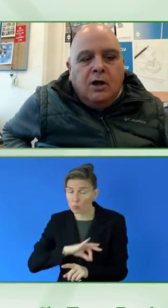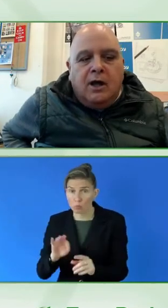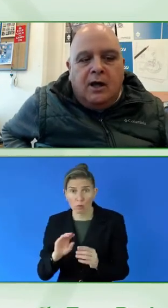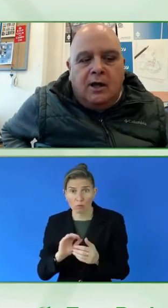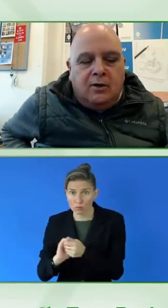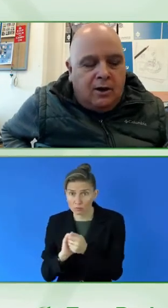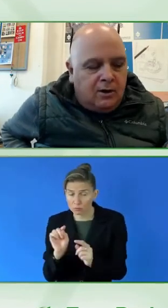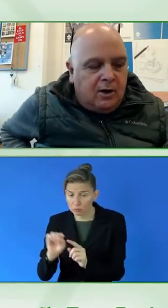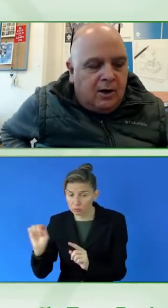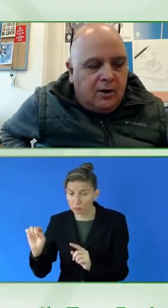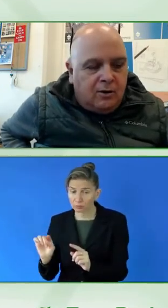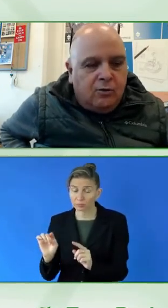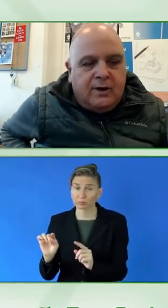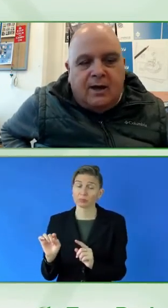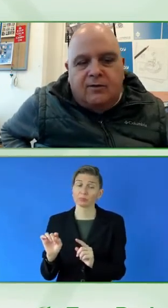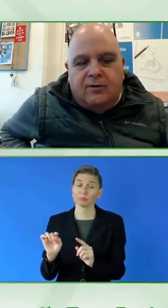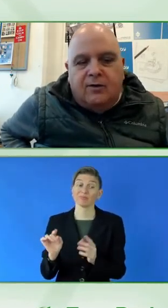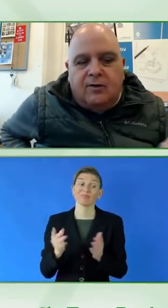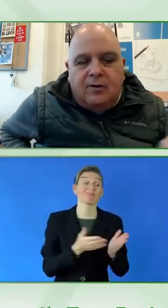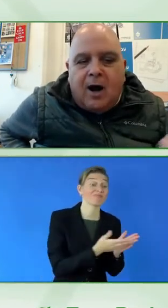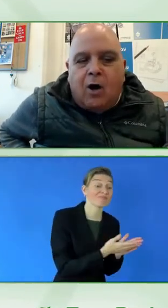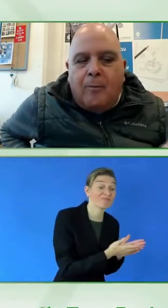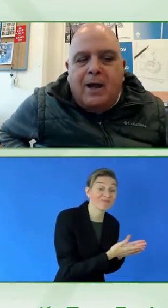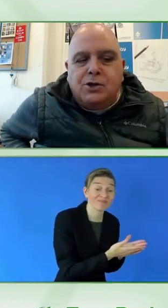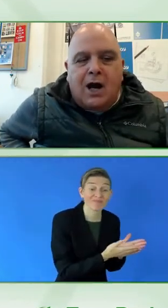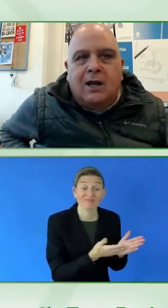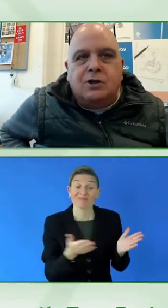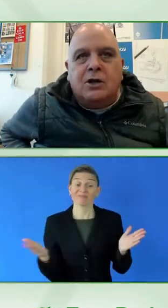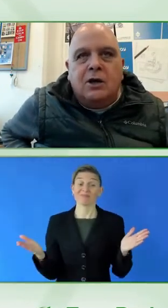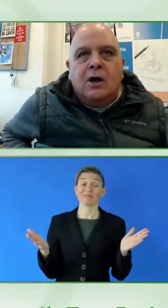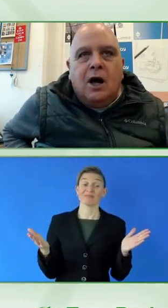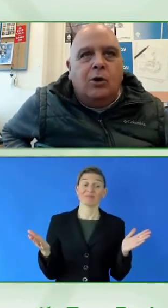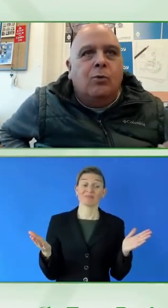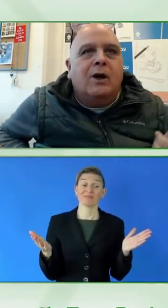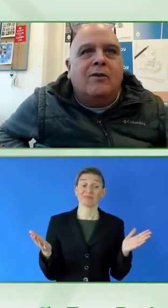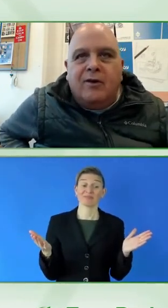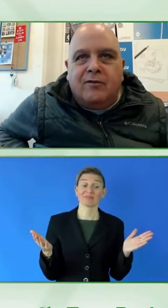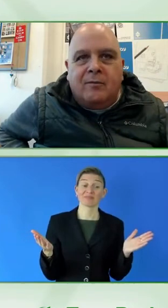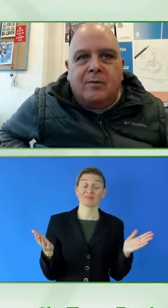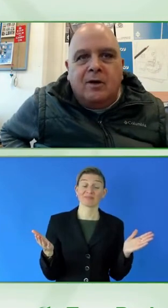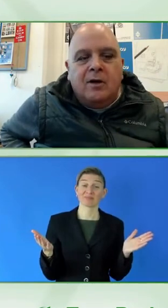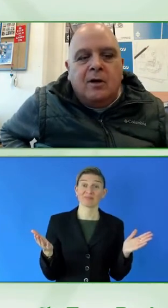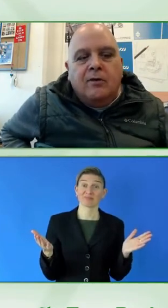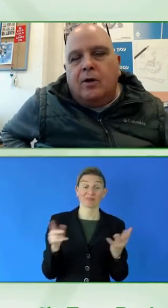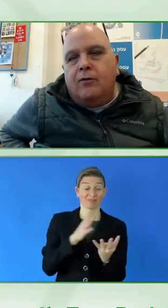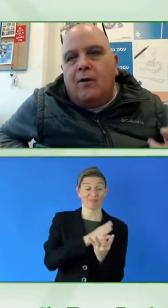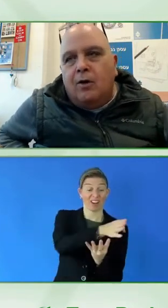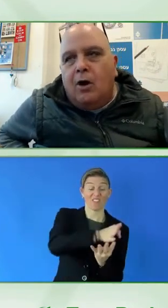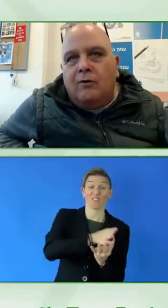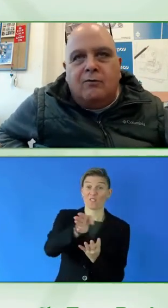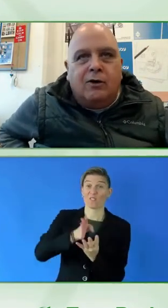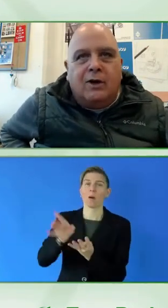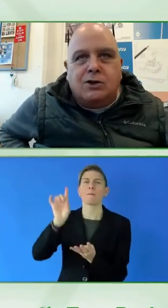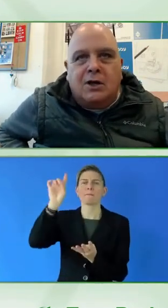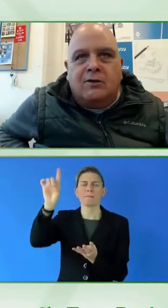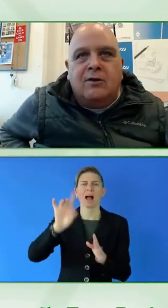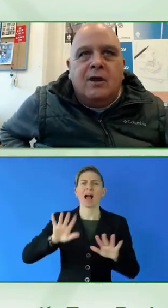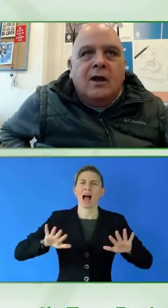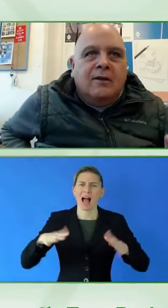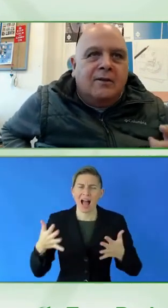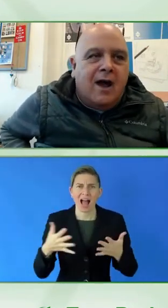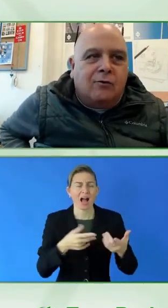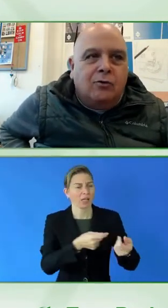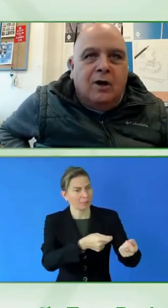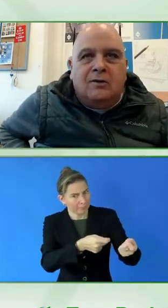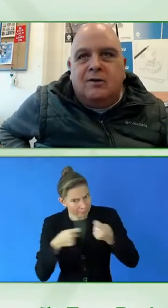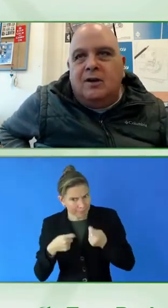do that, this is our main challenge. How do we convince them? So if you have laws and regulations